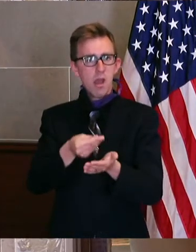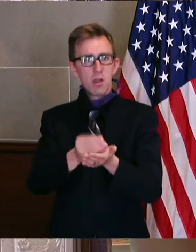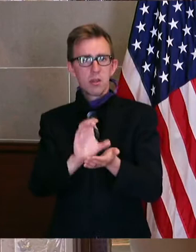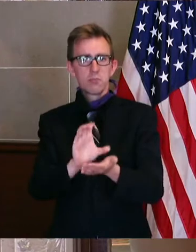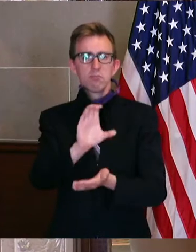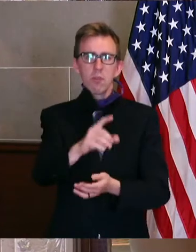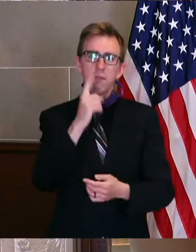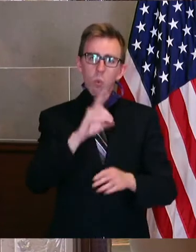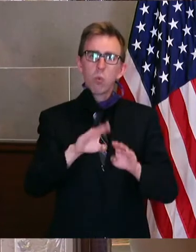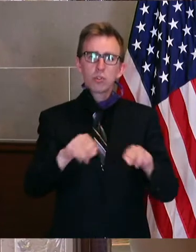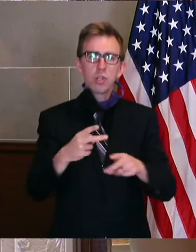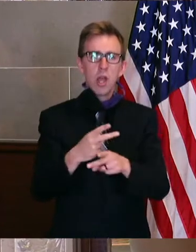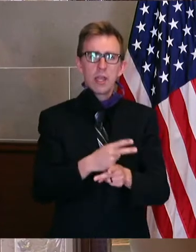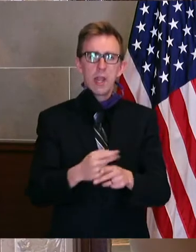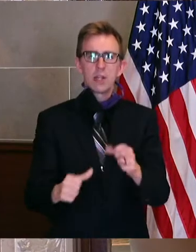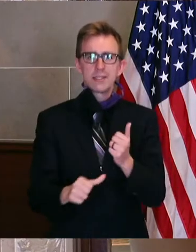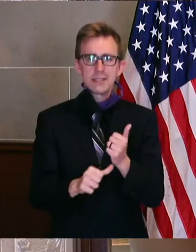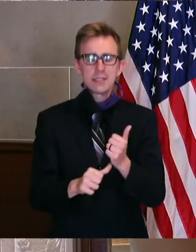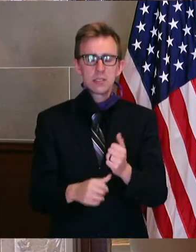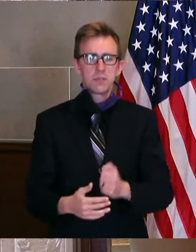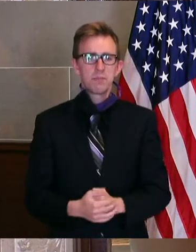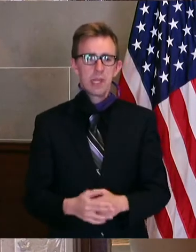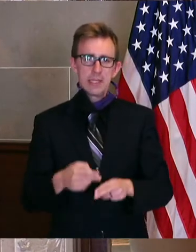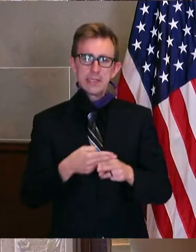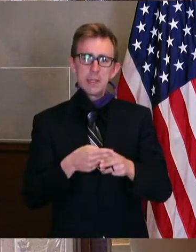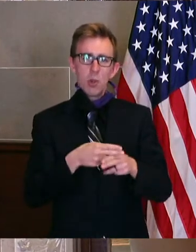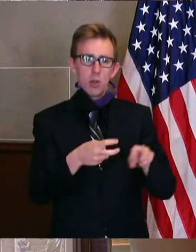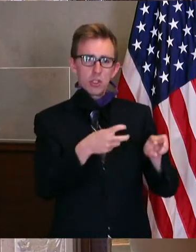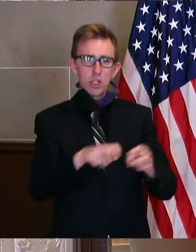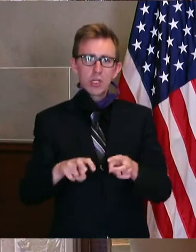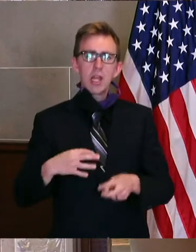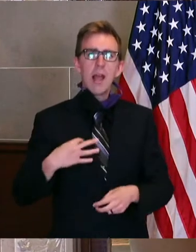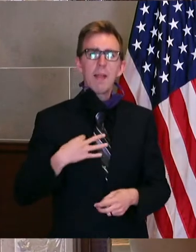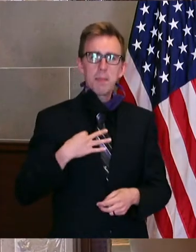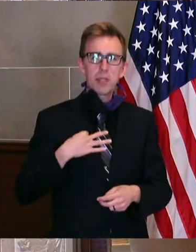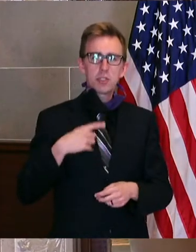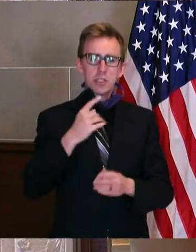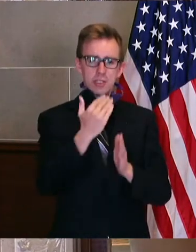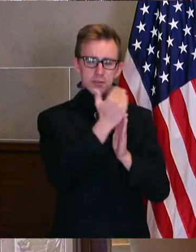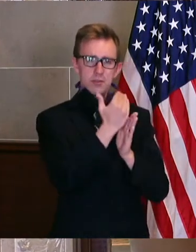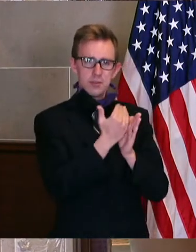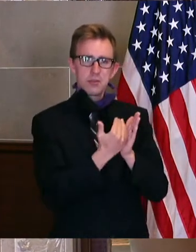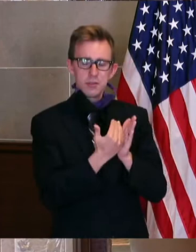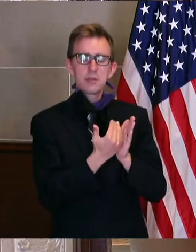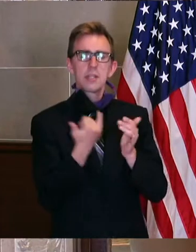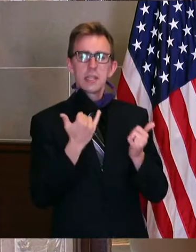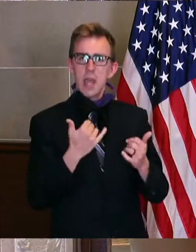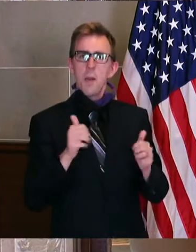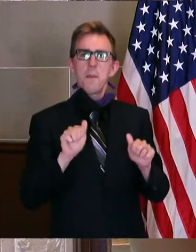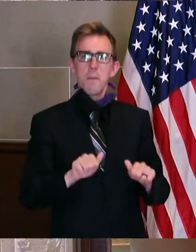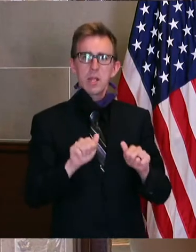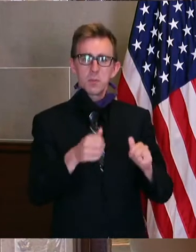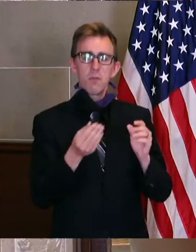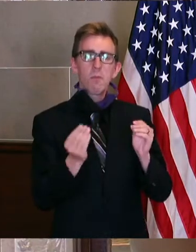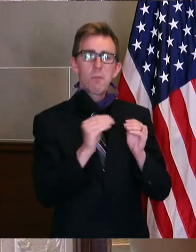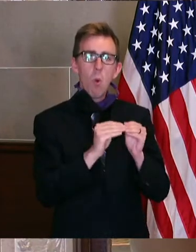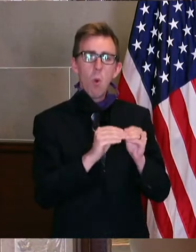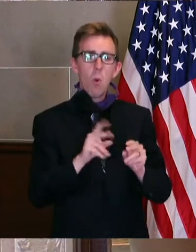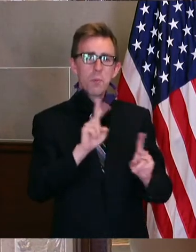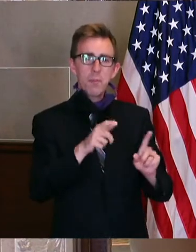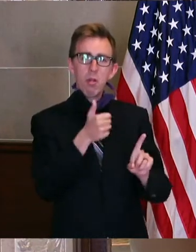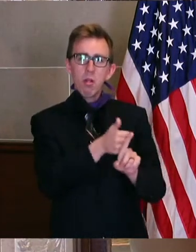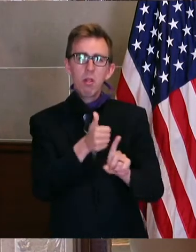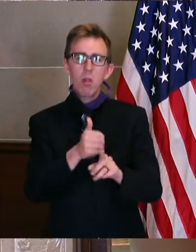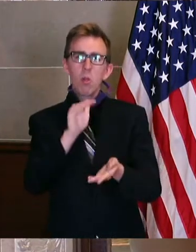assistance. Temporary changes and eligibility guidelines will now make it possible for more low-income